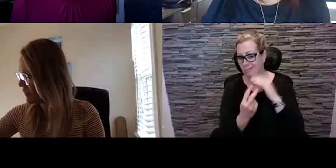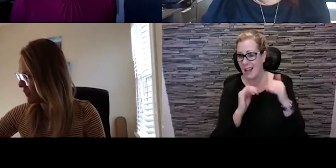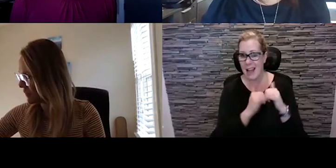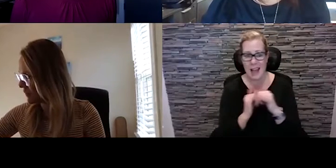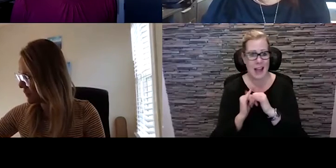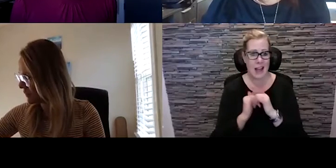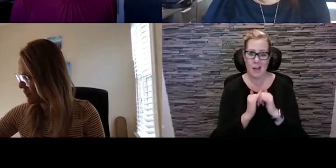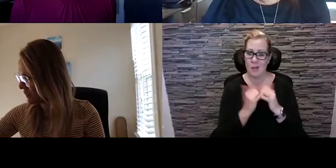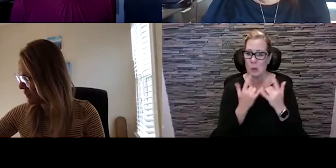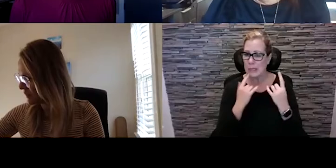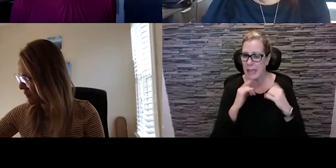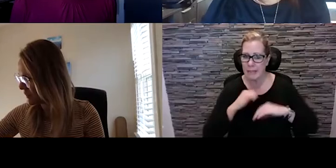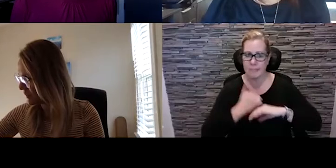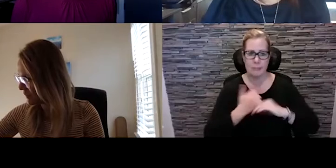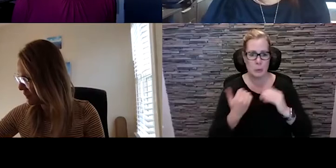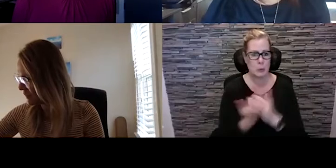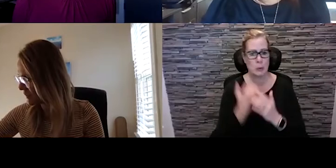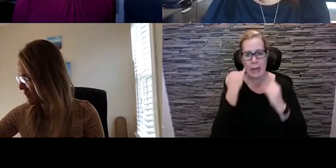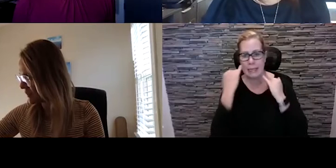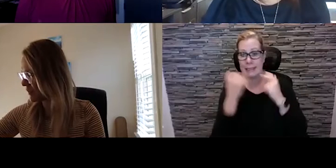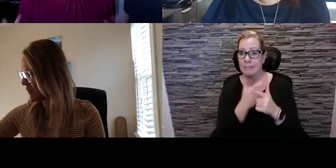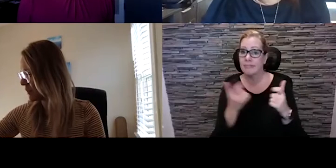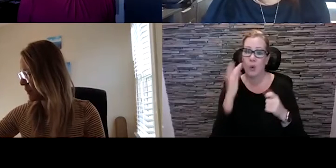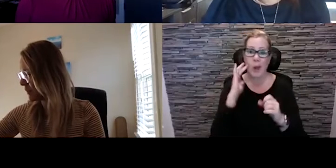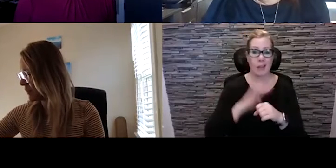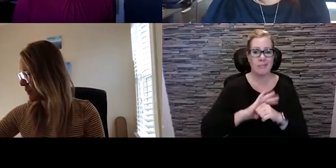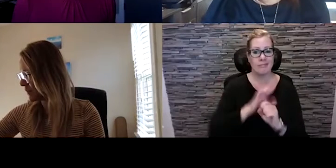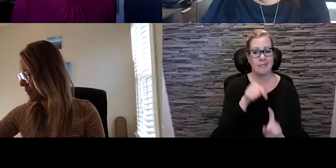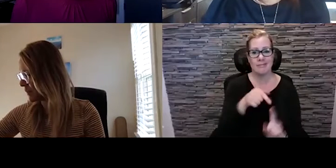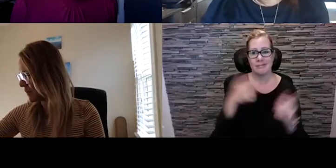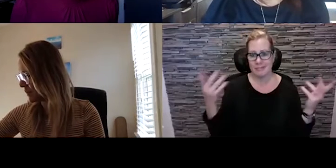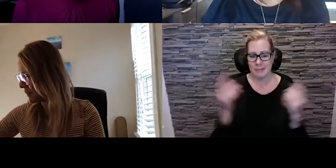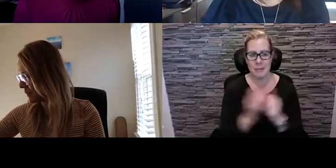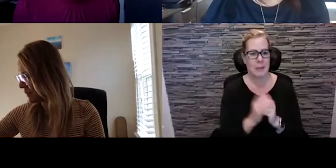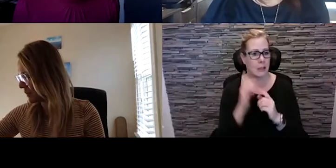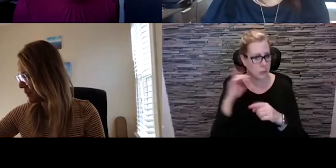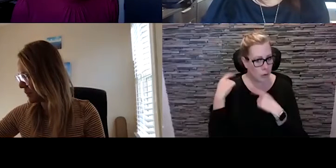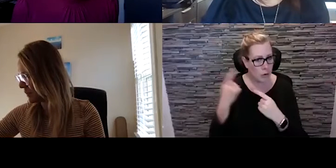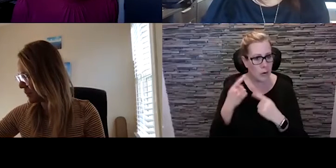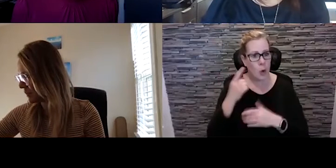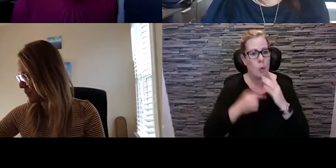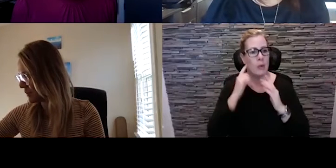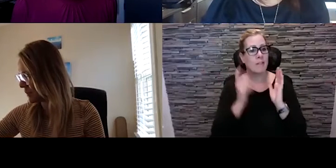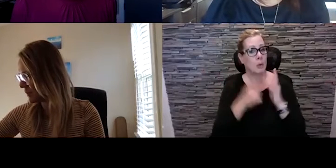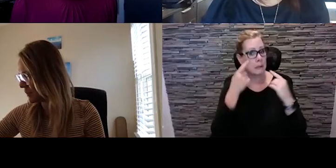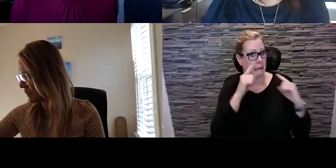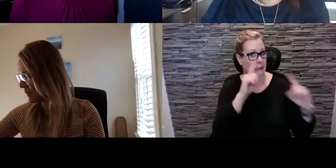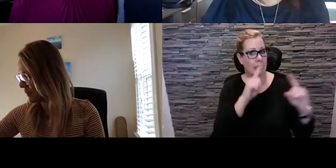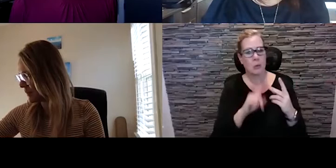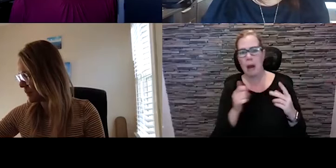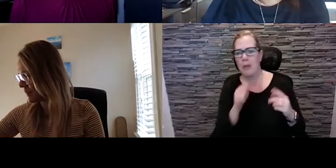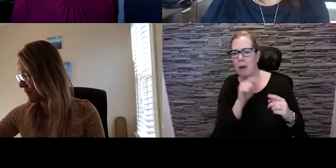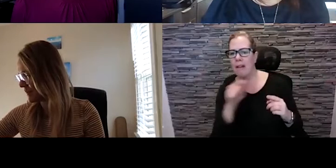in. And it's an opportunity for us to talk about things that have worked so far that colleagues and others have been trying out